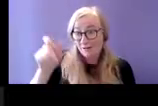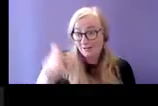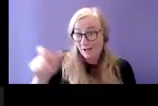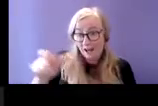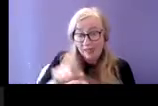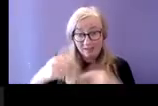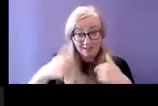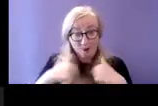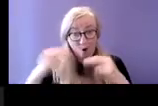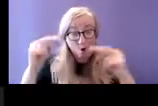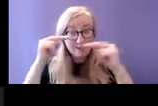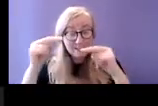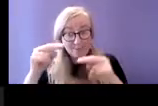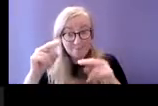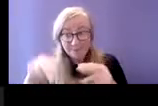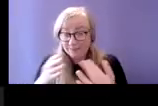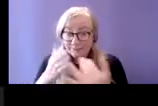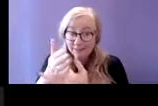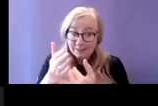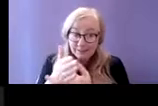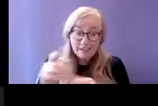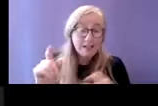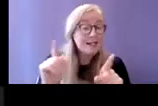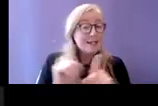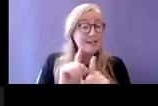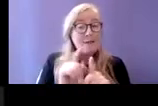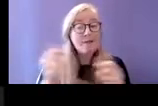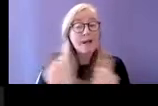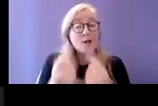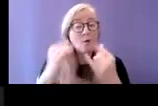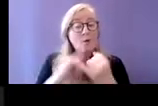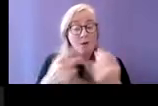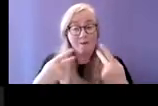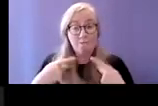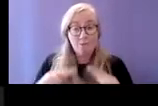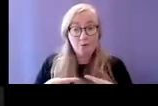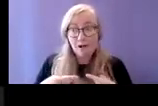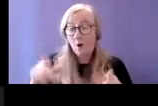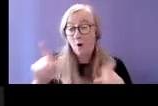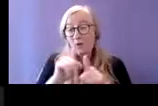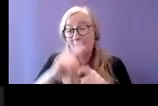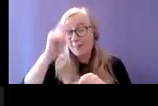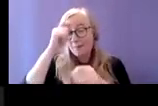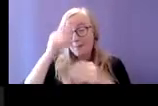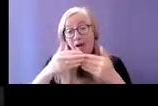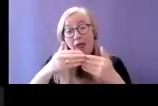are vulnerable needs long-term goals and those goals put into action with the key worker and client